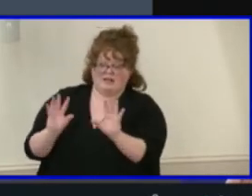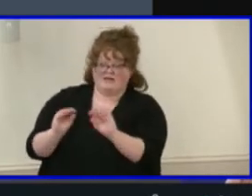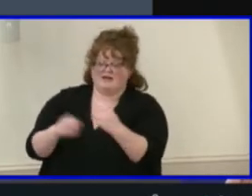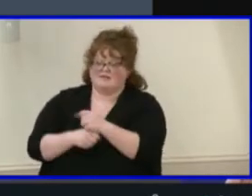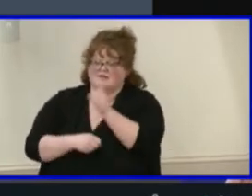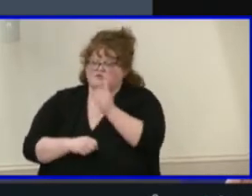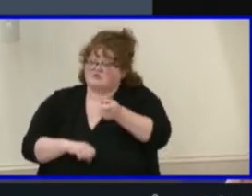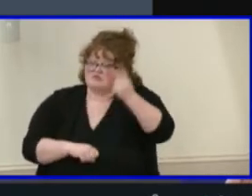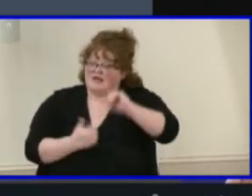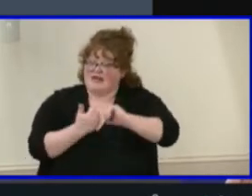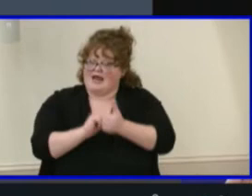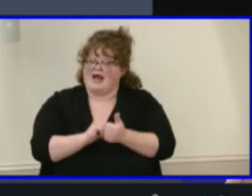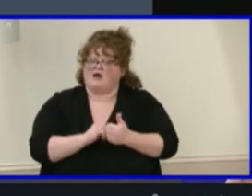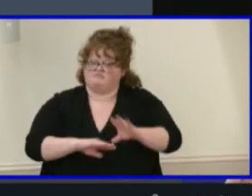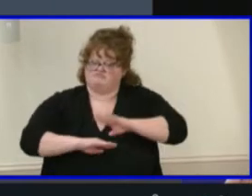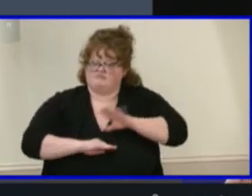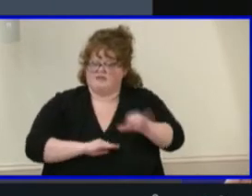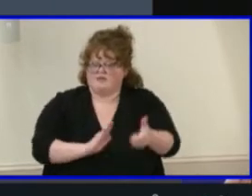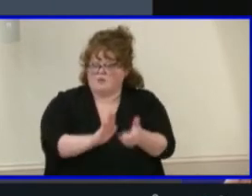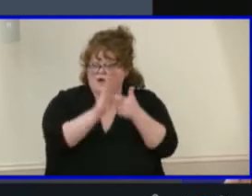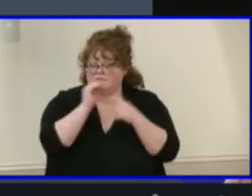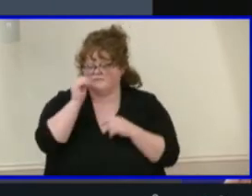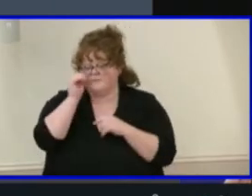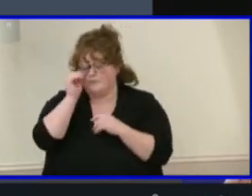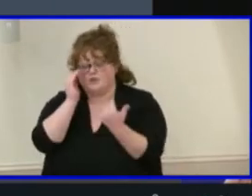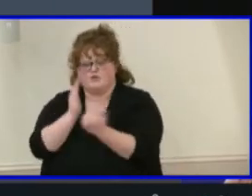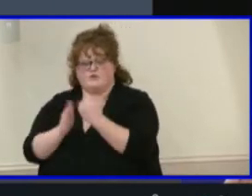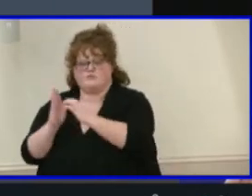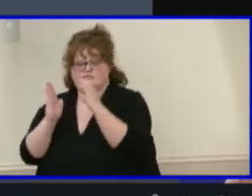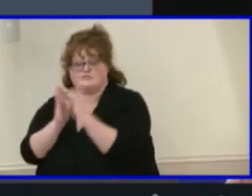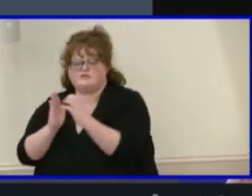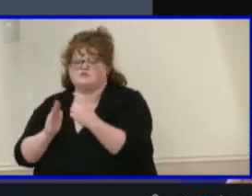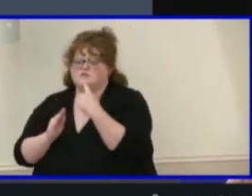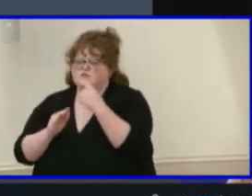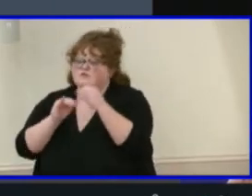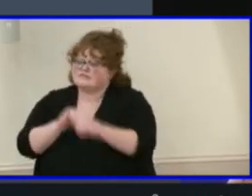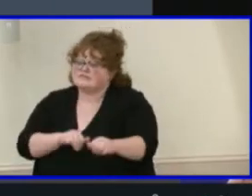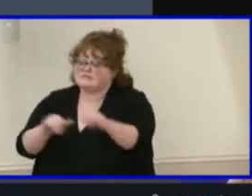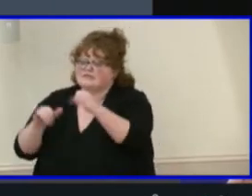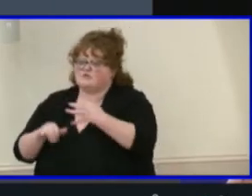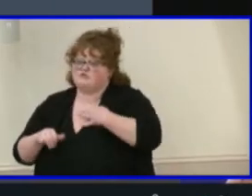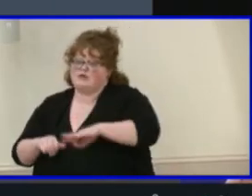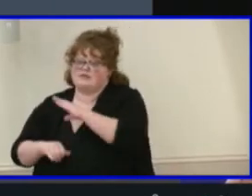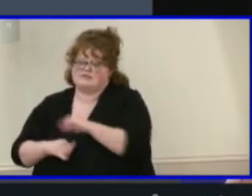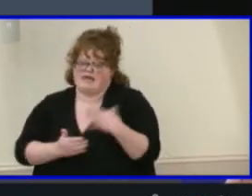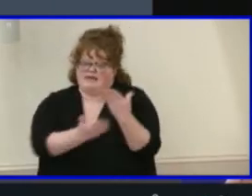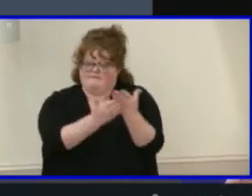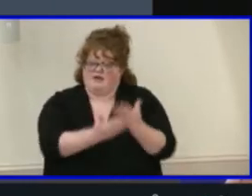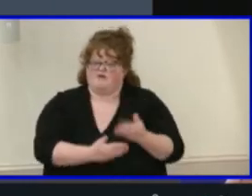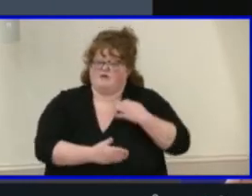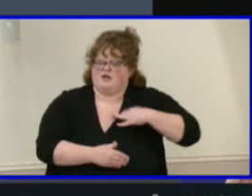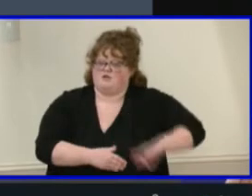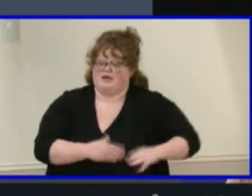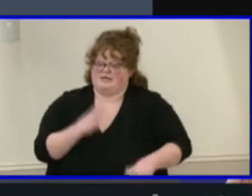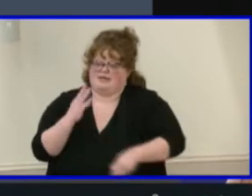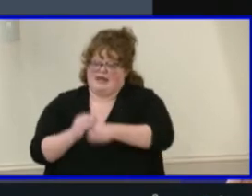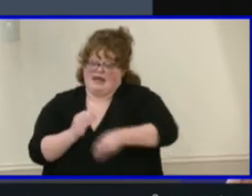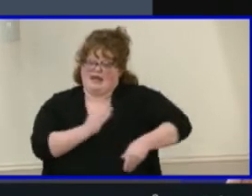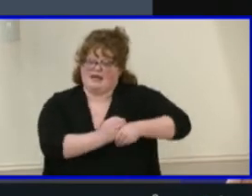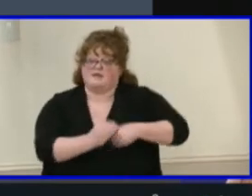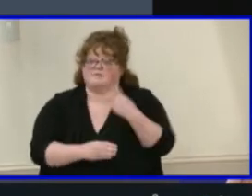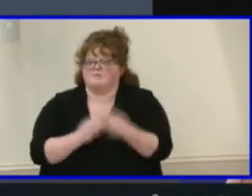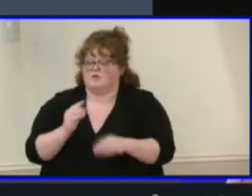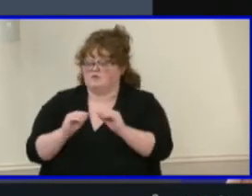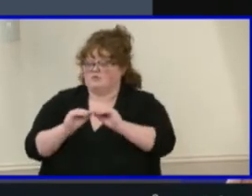requirement. A new section, standard credits and verified credits, was added to clearly define both units of credit for